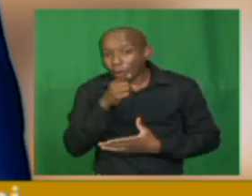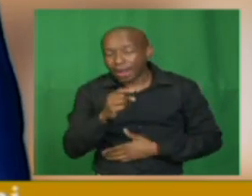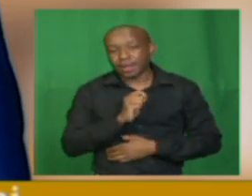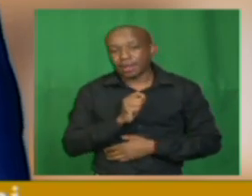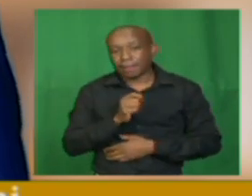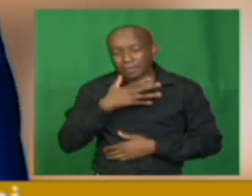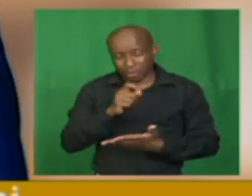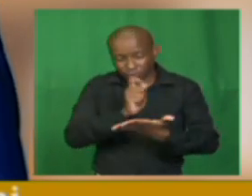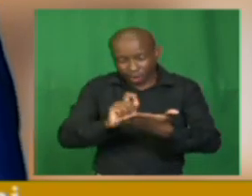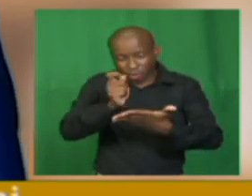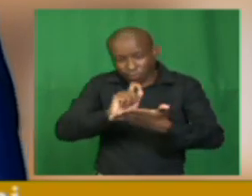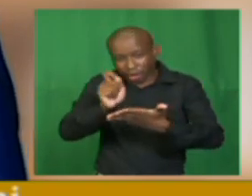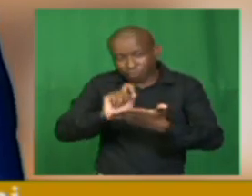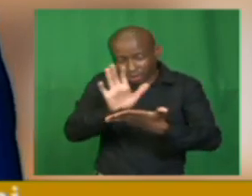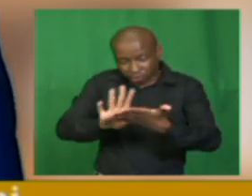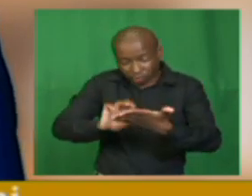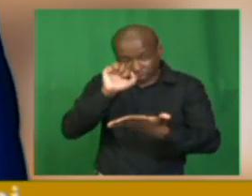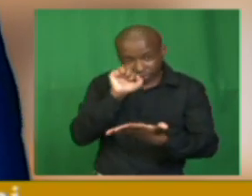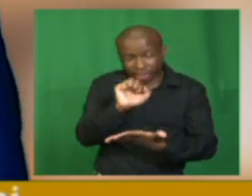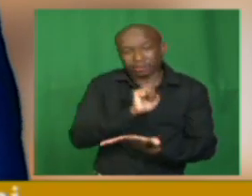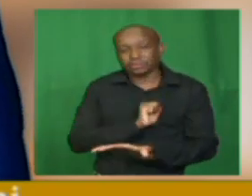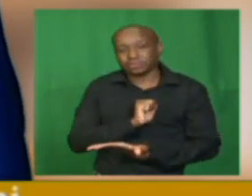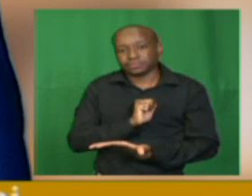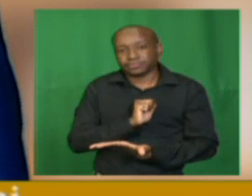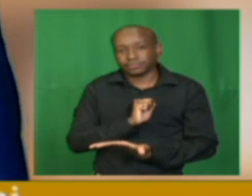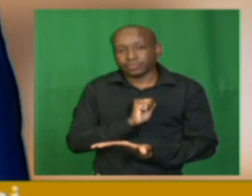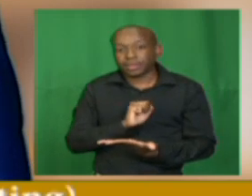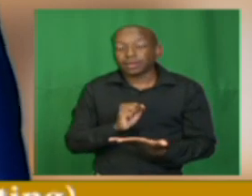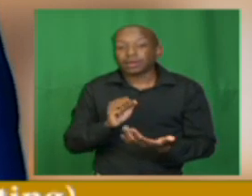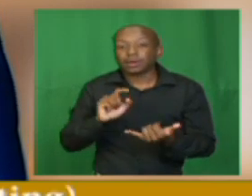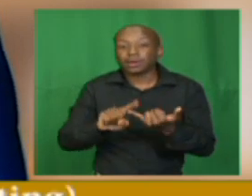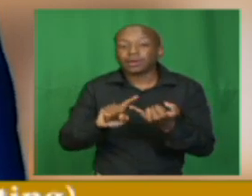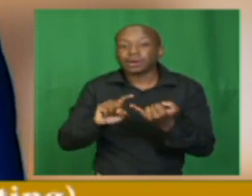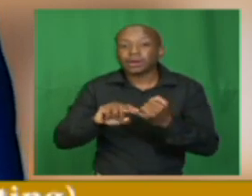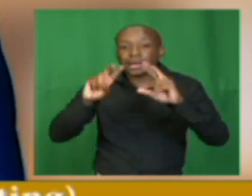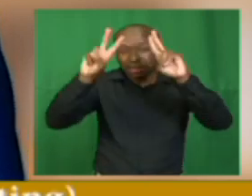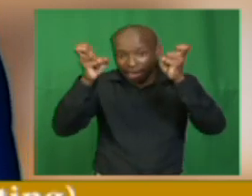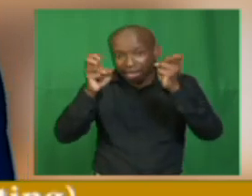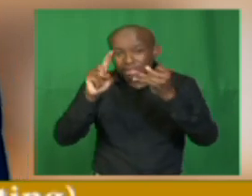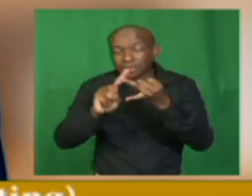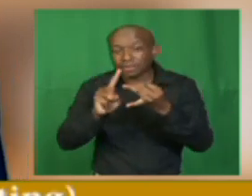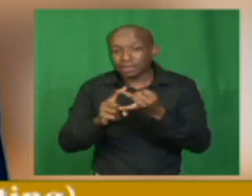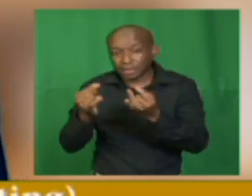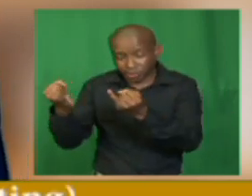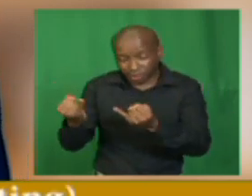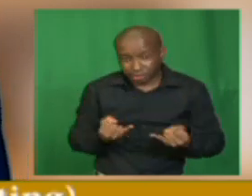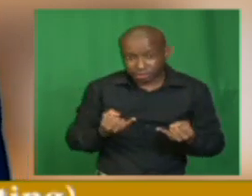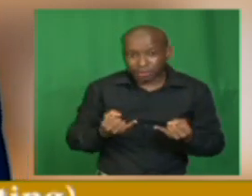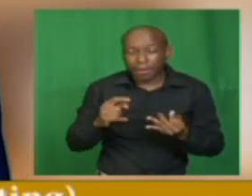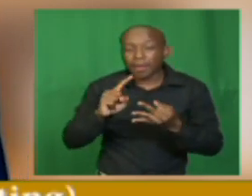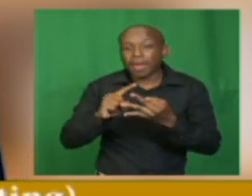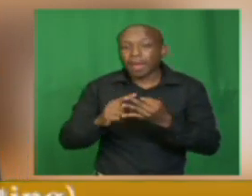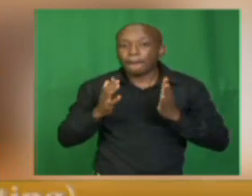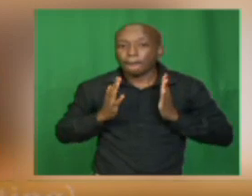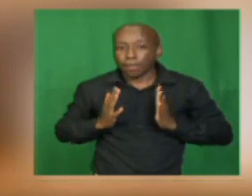your composition when you are writing it we touched on the title the introduction the body and the conclusion